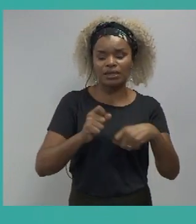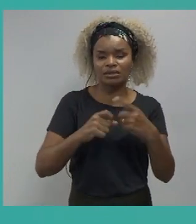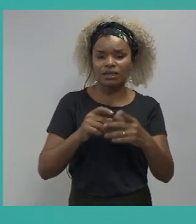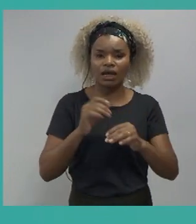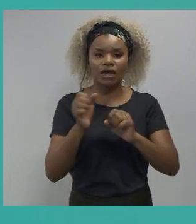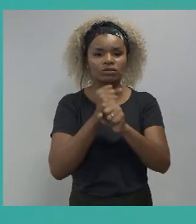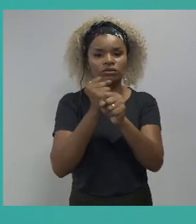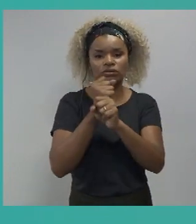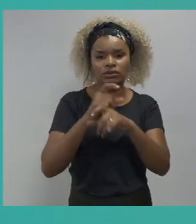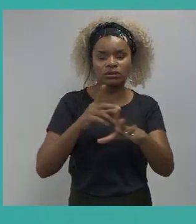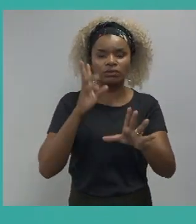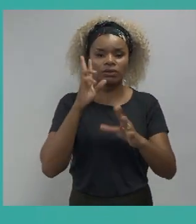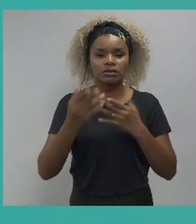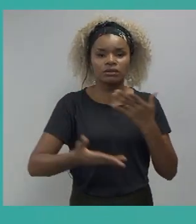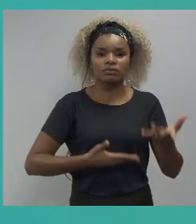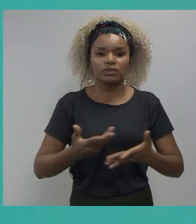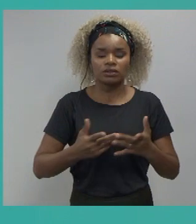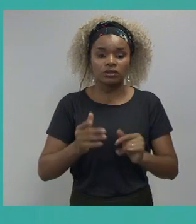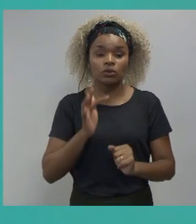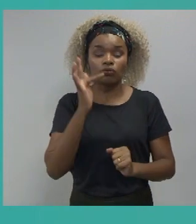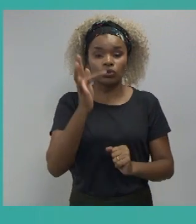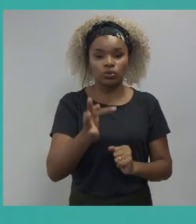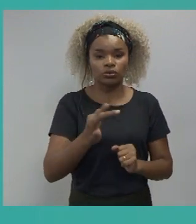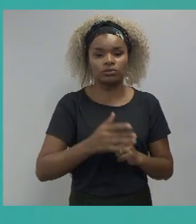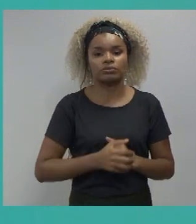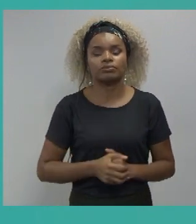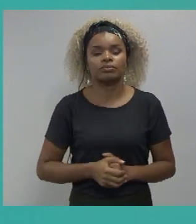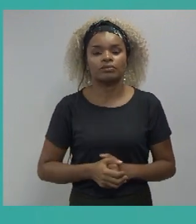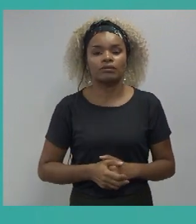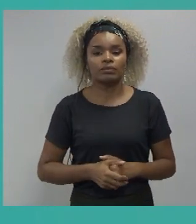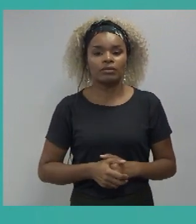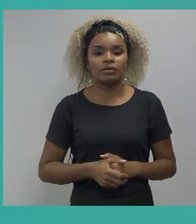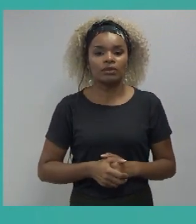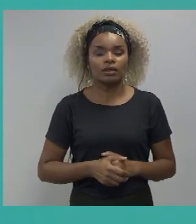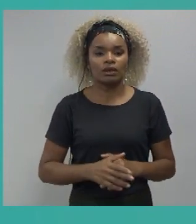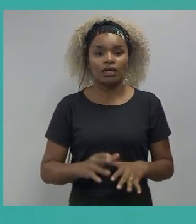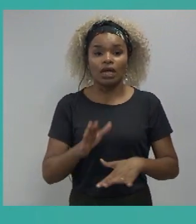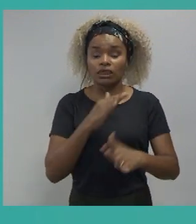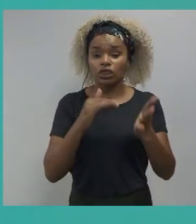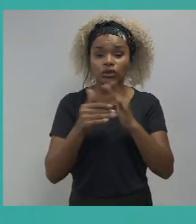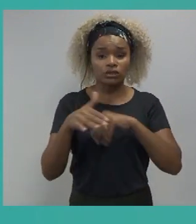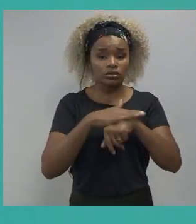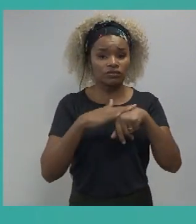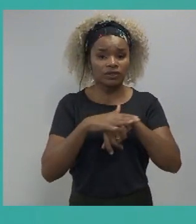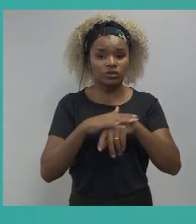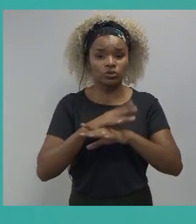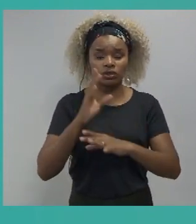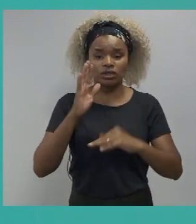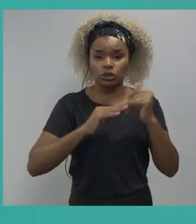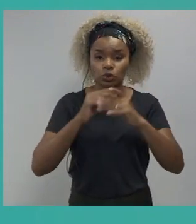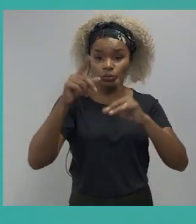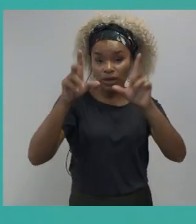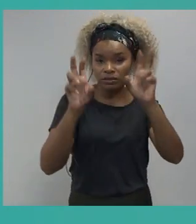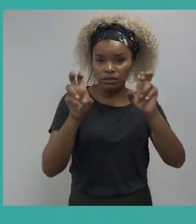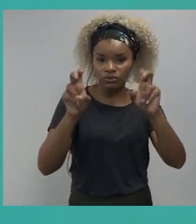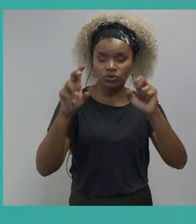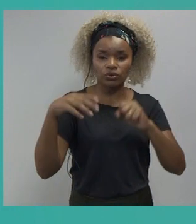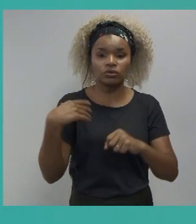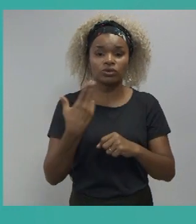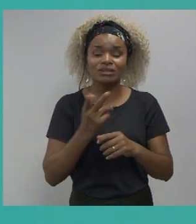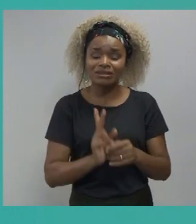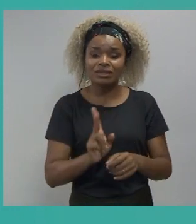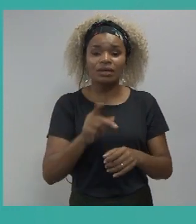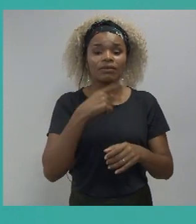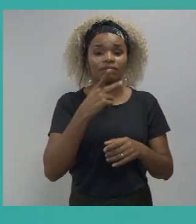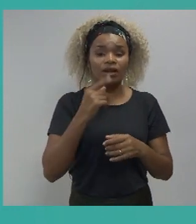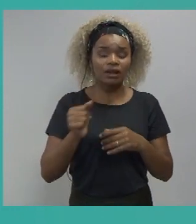of a civil service of the future and in all conversations around this topic it always comes